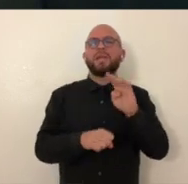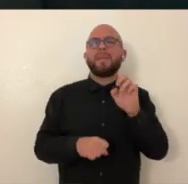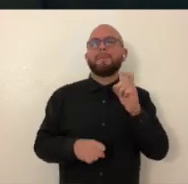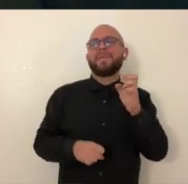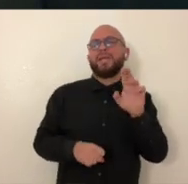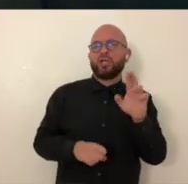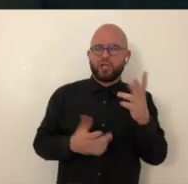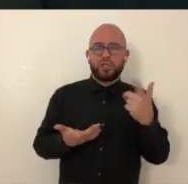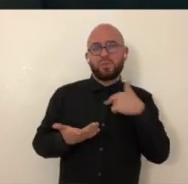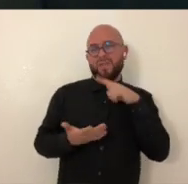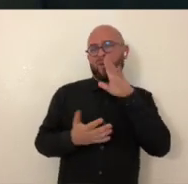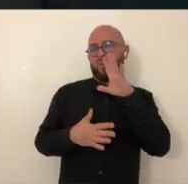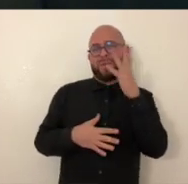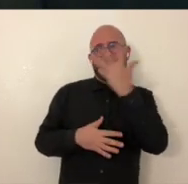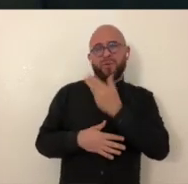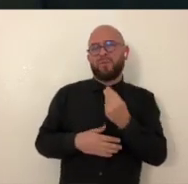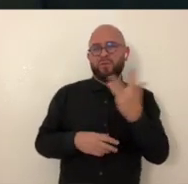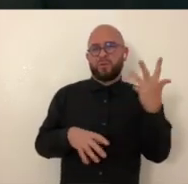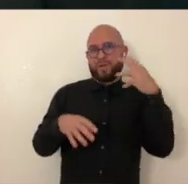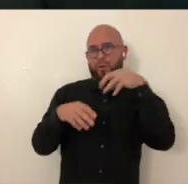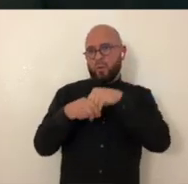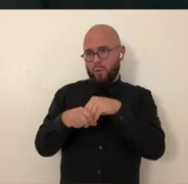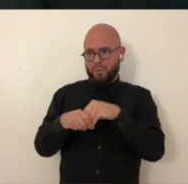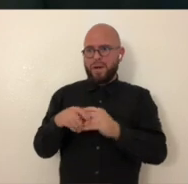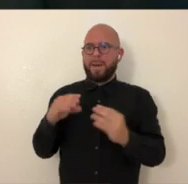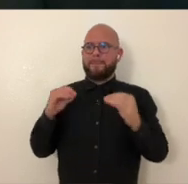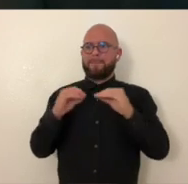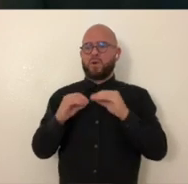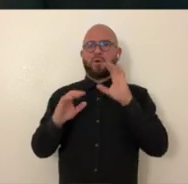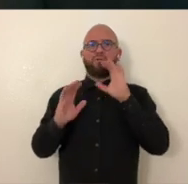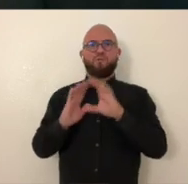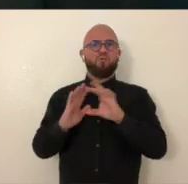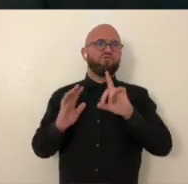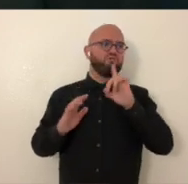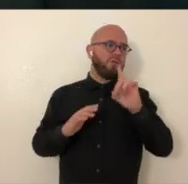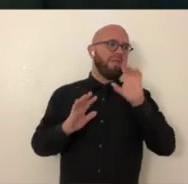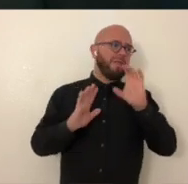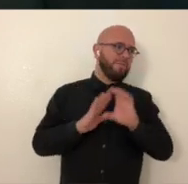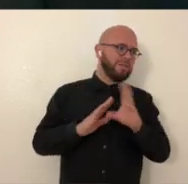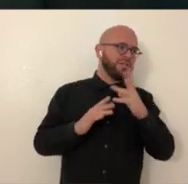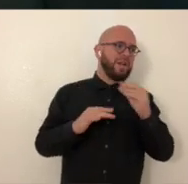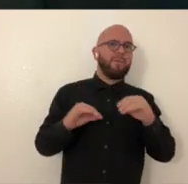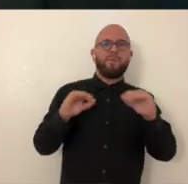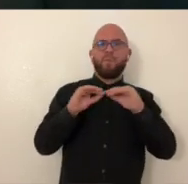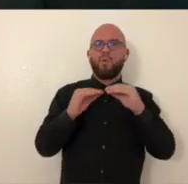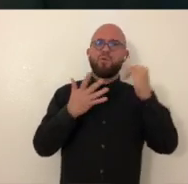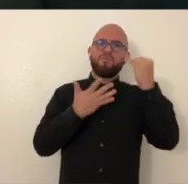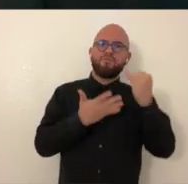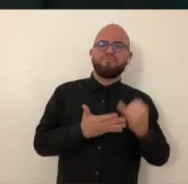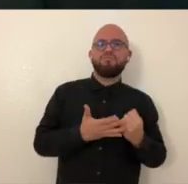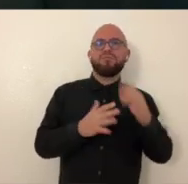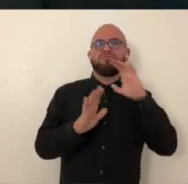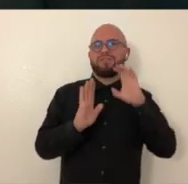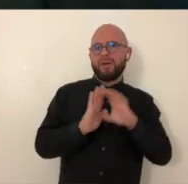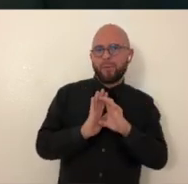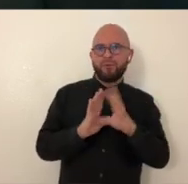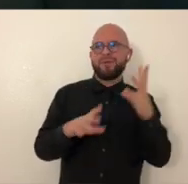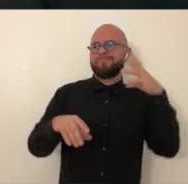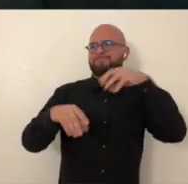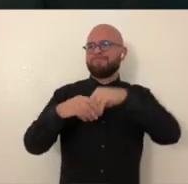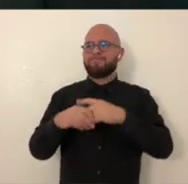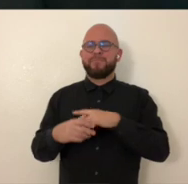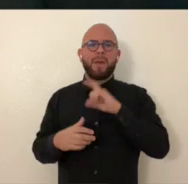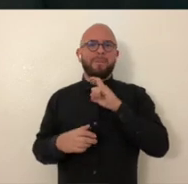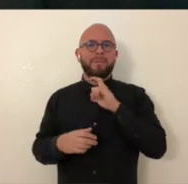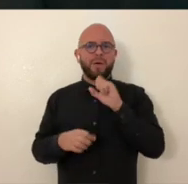want to use and using the beater and stuff like that. And I thought that it would be a really beautiful way to incorporate more photorealistic imagery and